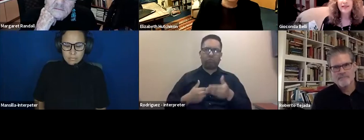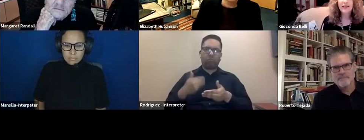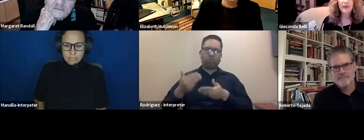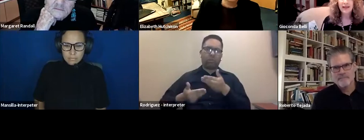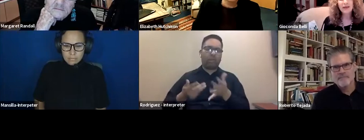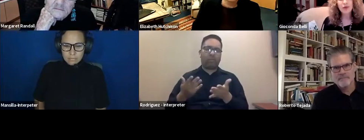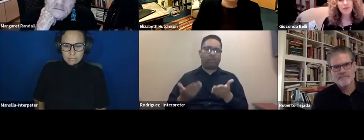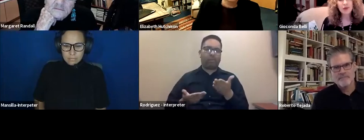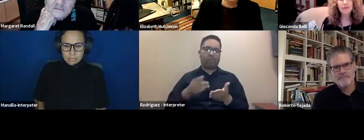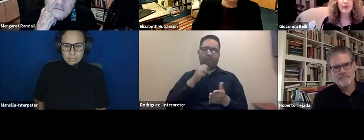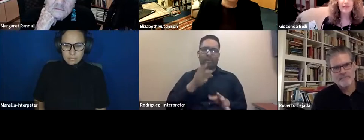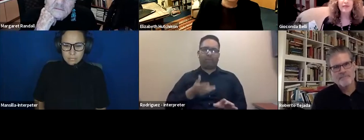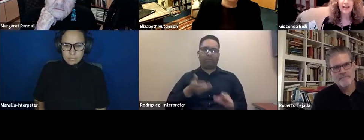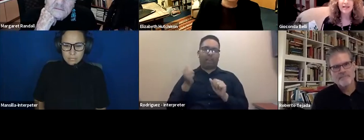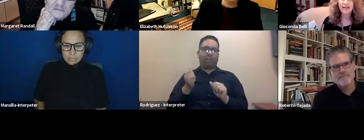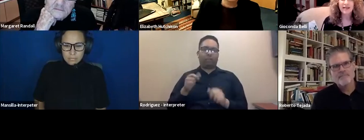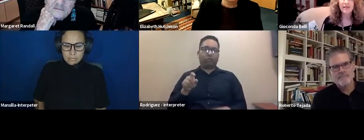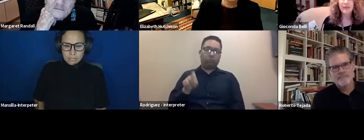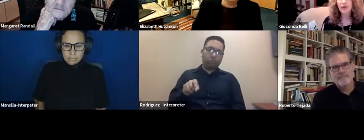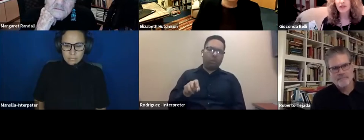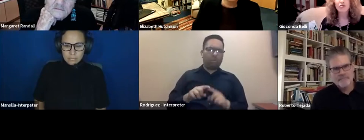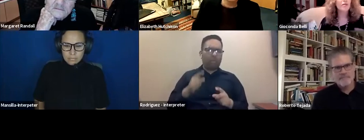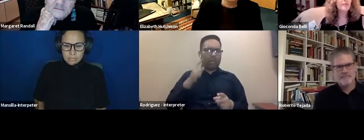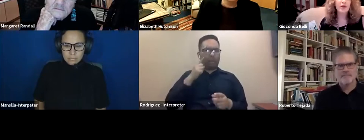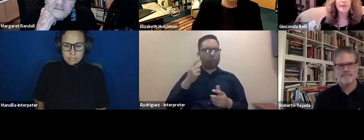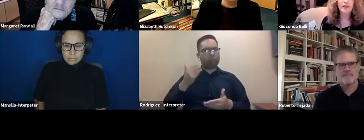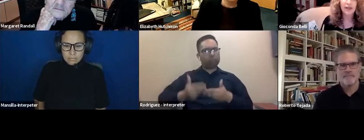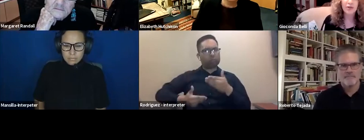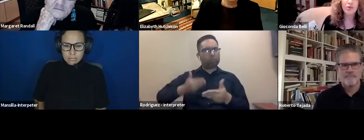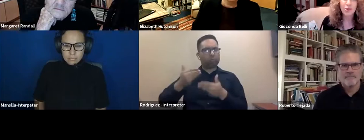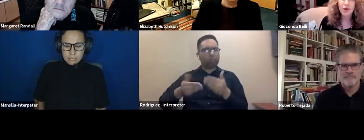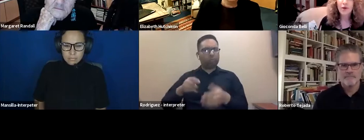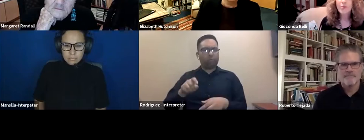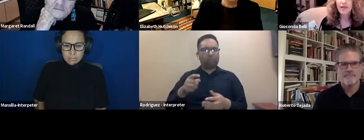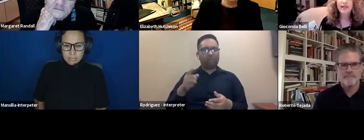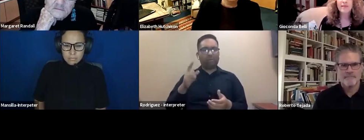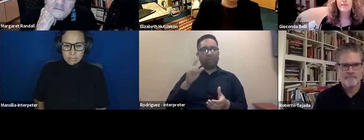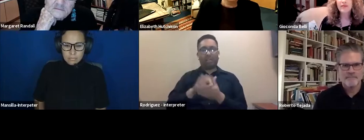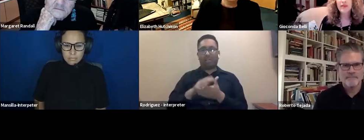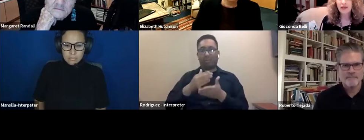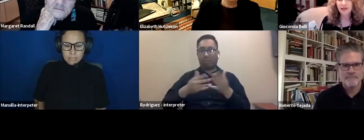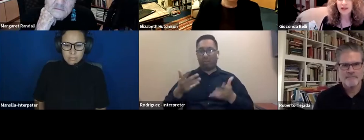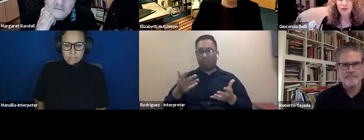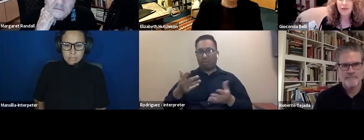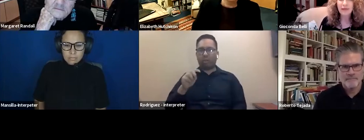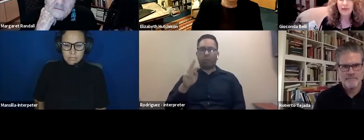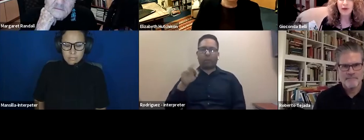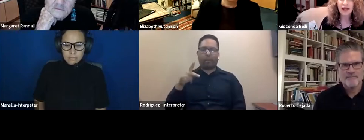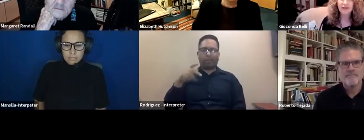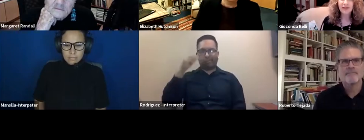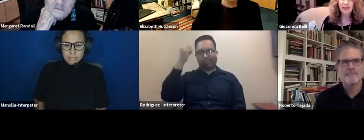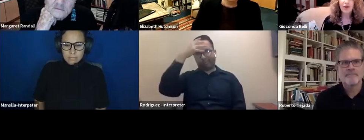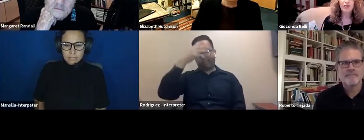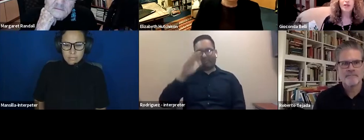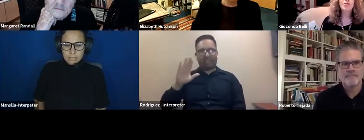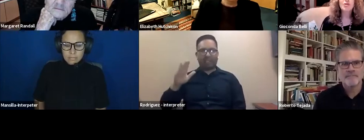should. But I think we are moving pretty fast. I think part of the Trump phenomenon has to do with the fear that so many people